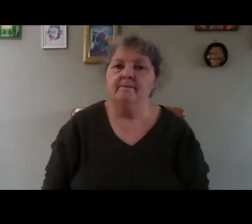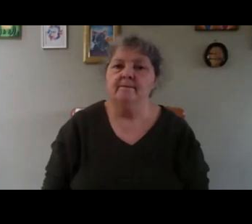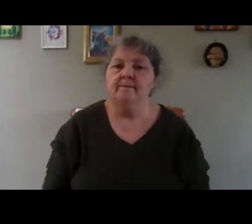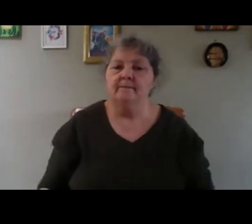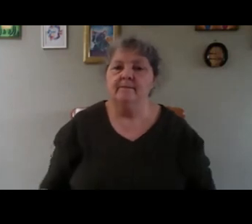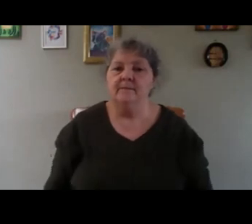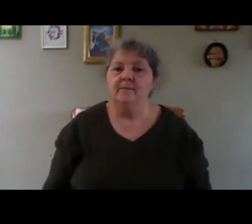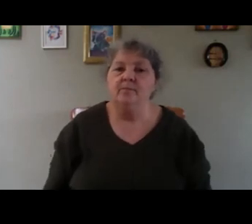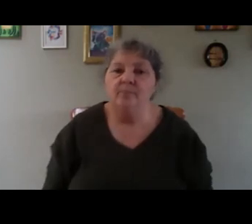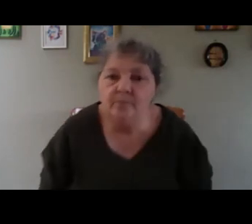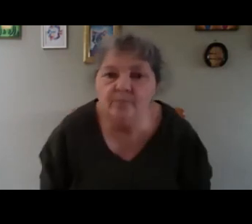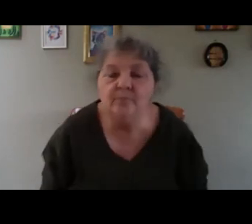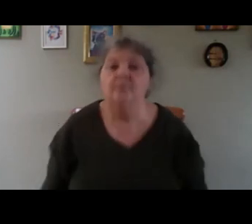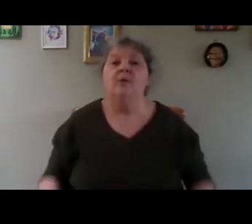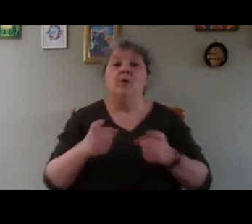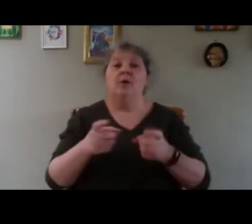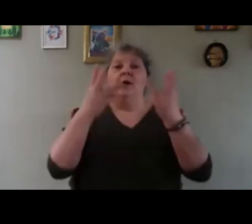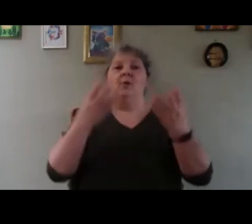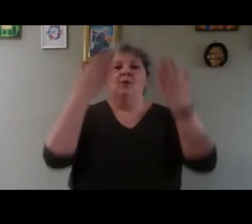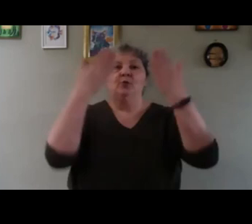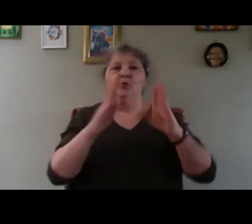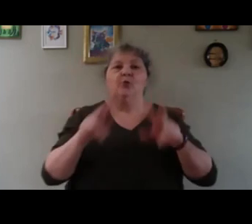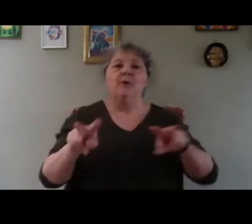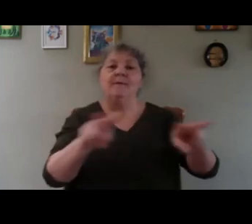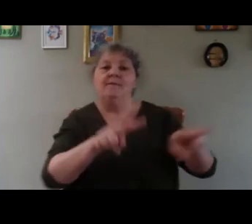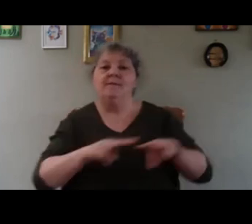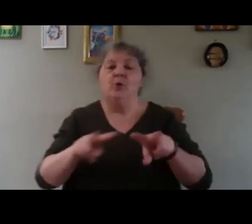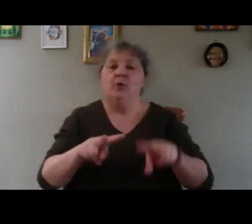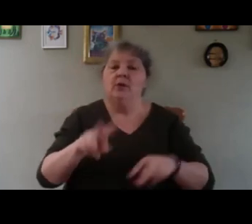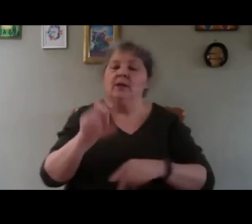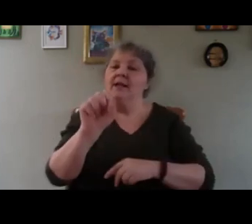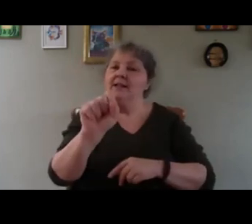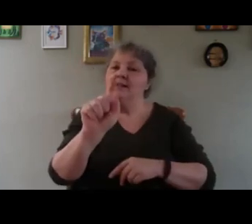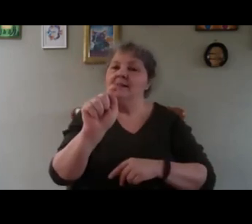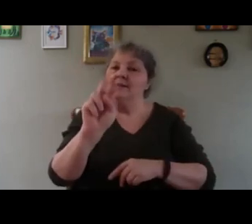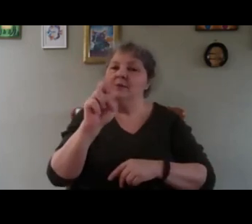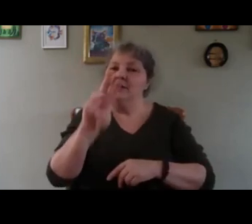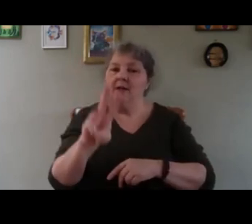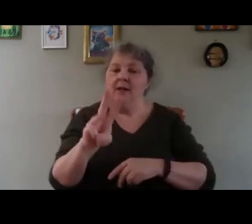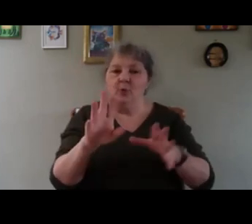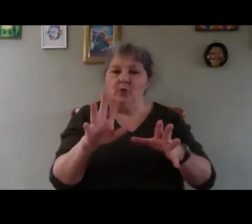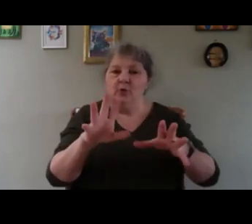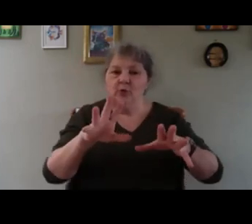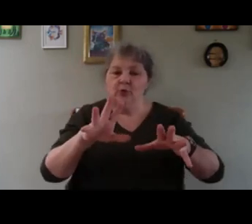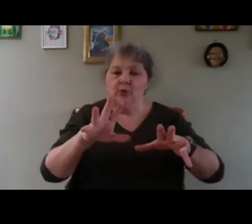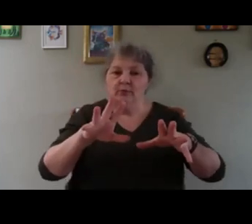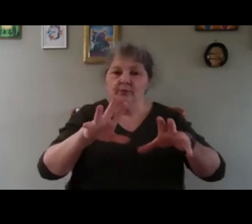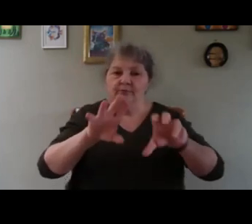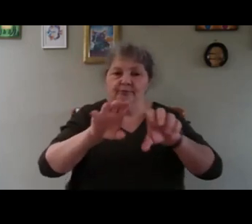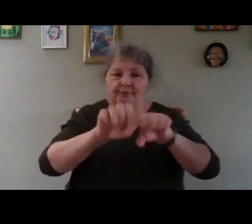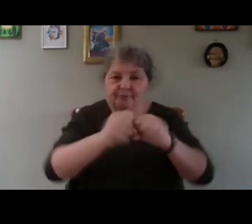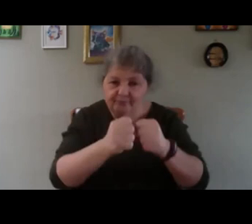Okay, now what I'm going to show is a short video. I am going to dismantle the